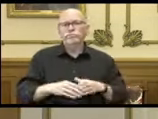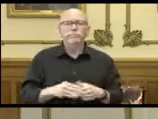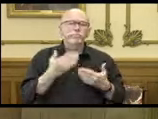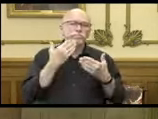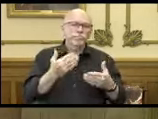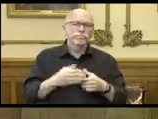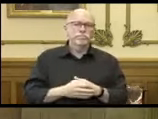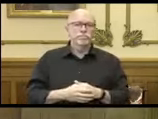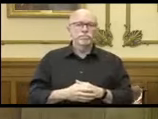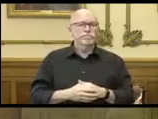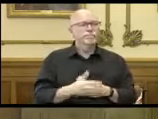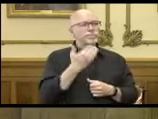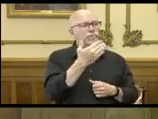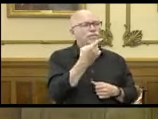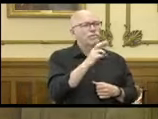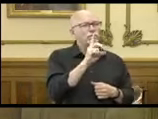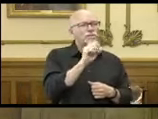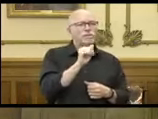Thank you, Dr. Dan.